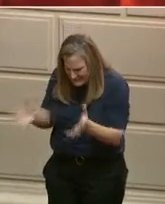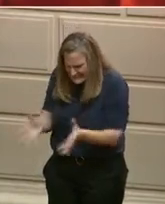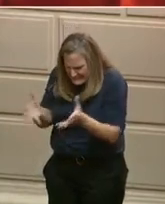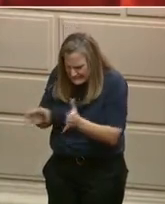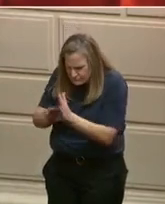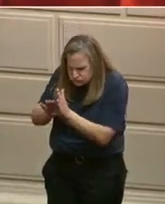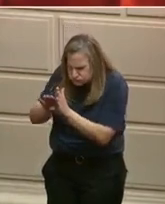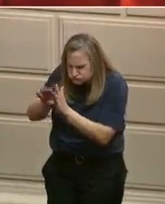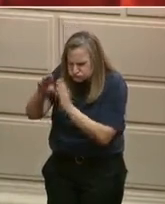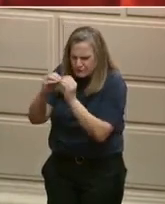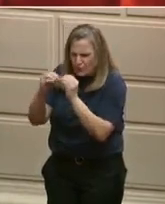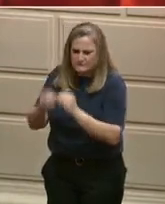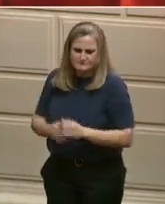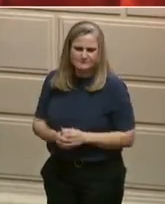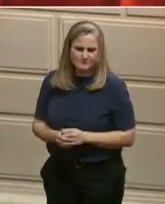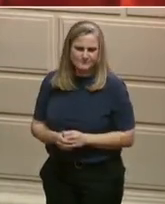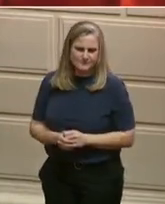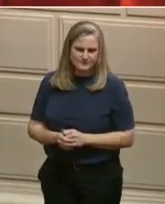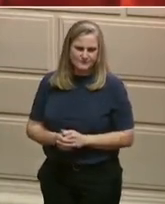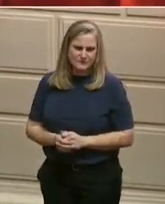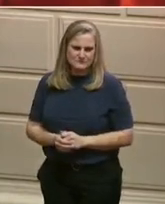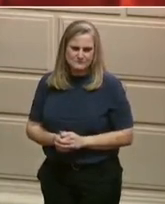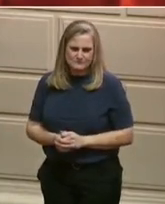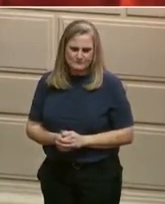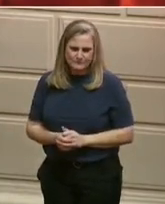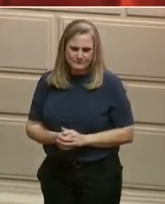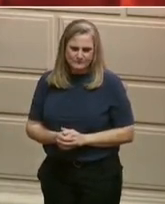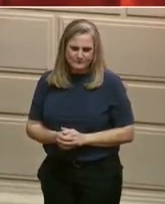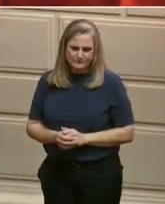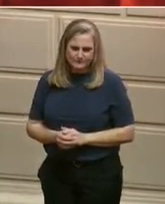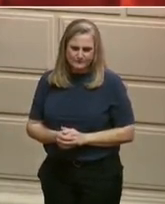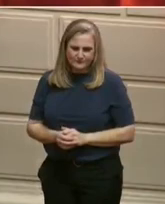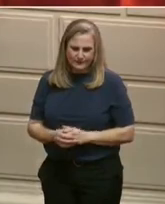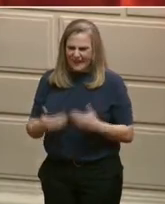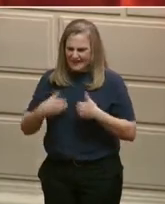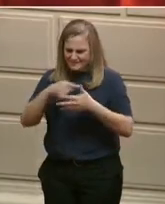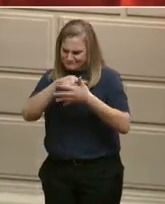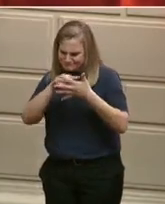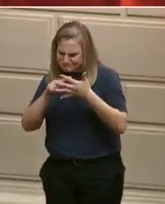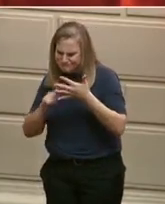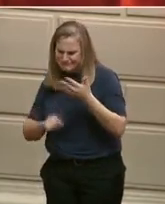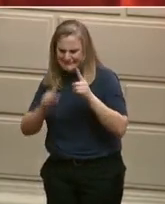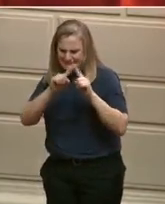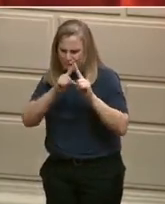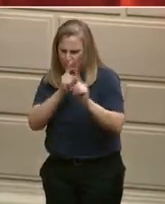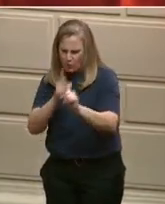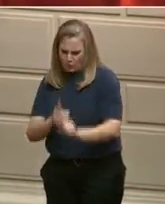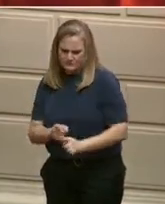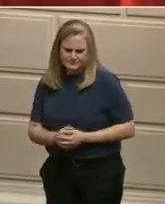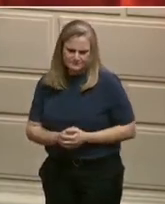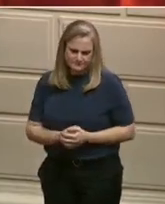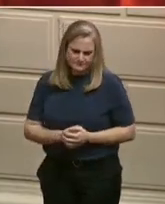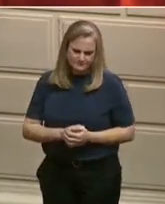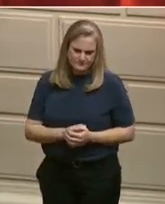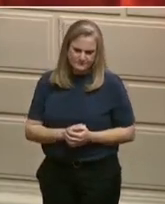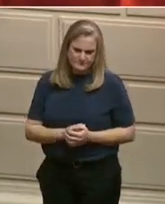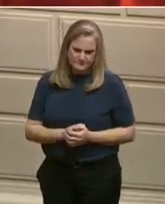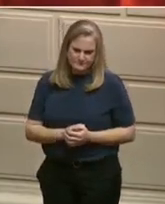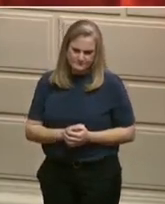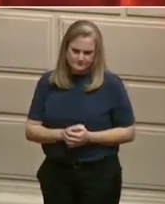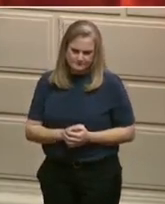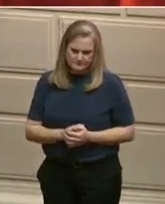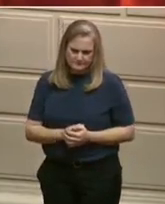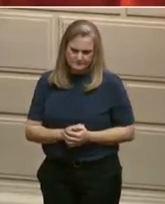some of the quick hits from our record, a record that I share with our speaker and our Senate president